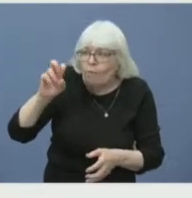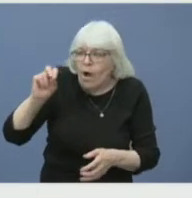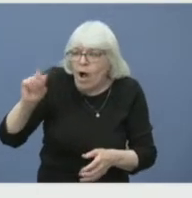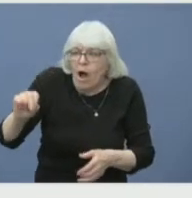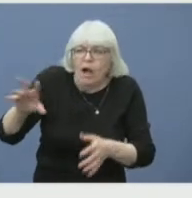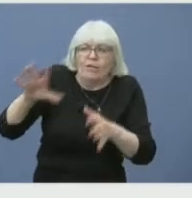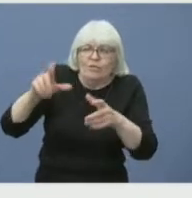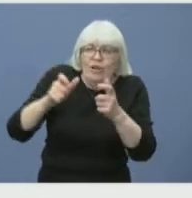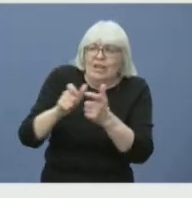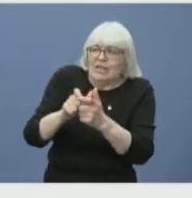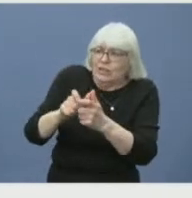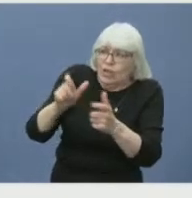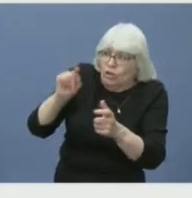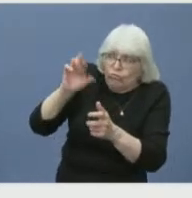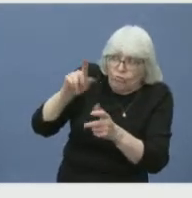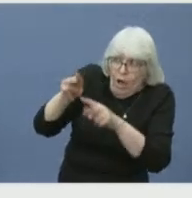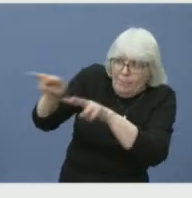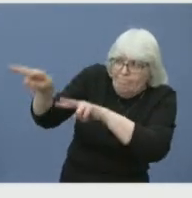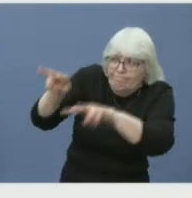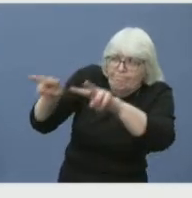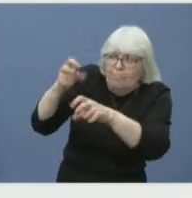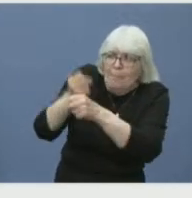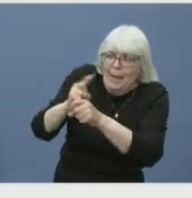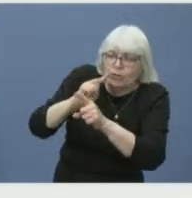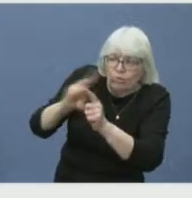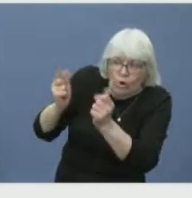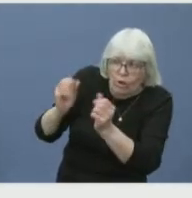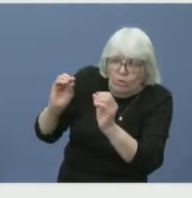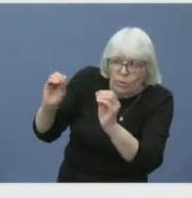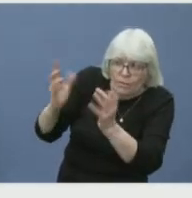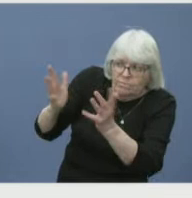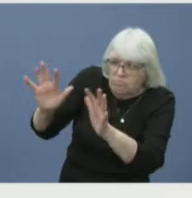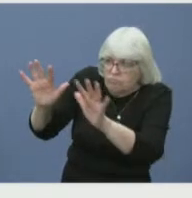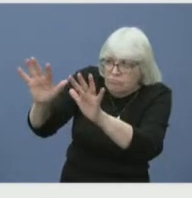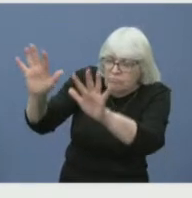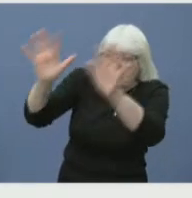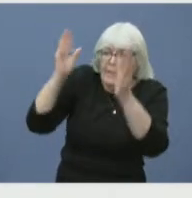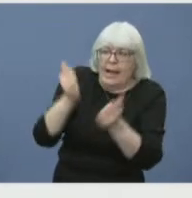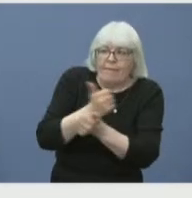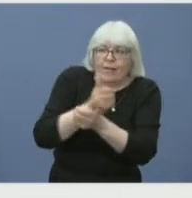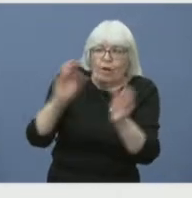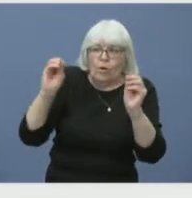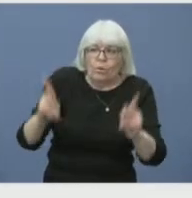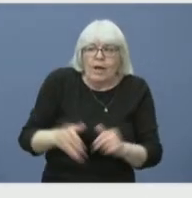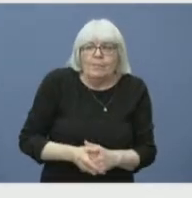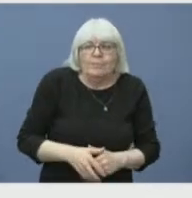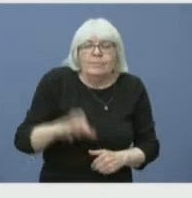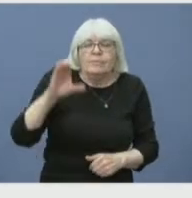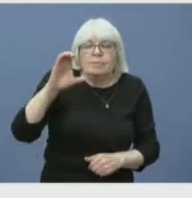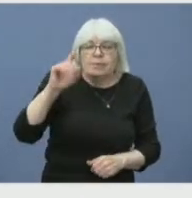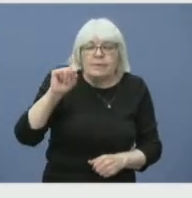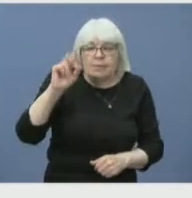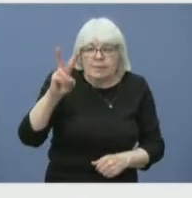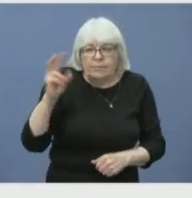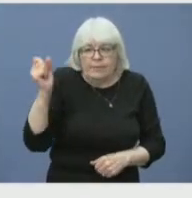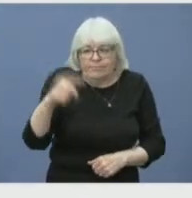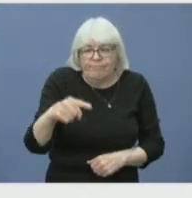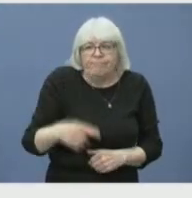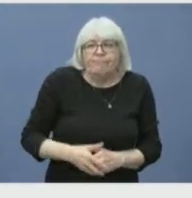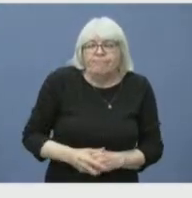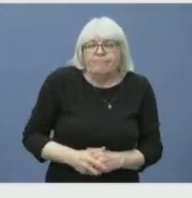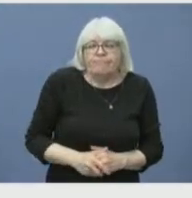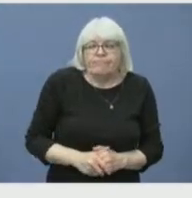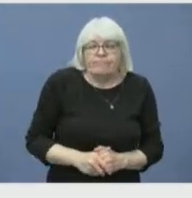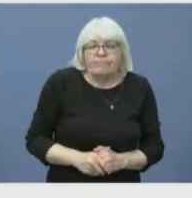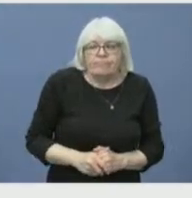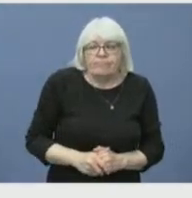Thank you. That's awesome. Thank you. Let's move along to CTV's Heidi Petrachik. Go ahead, Heidi. Thanks. Thanks. I